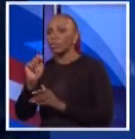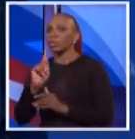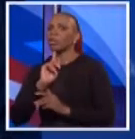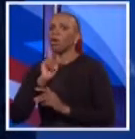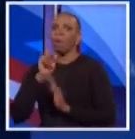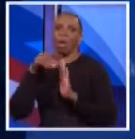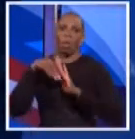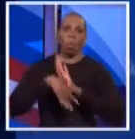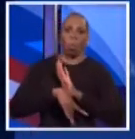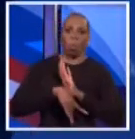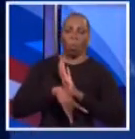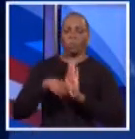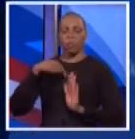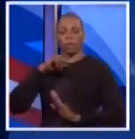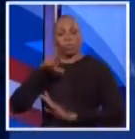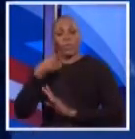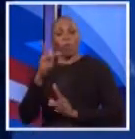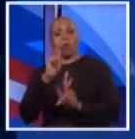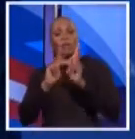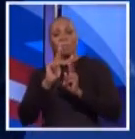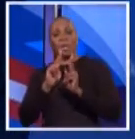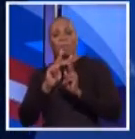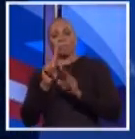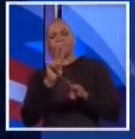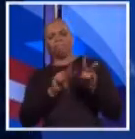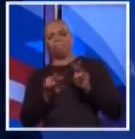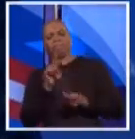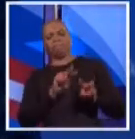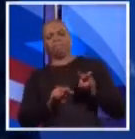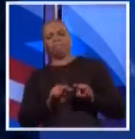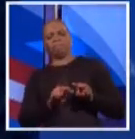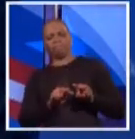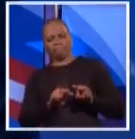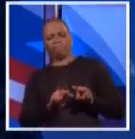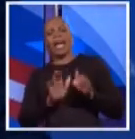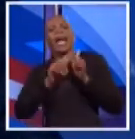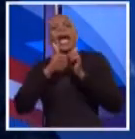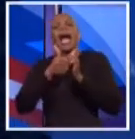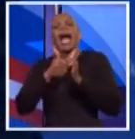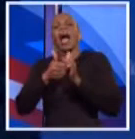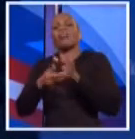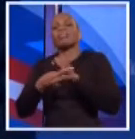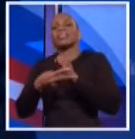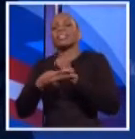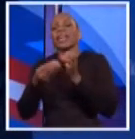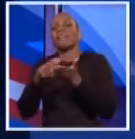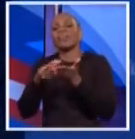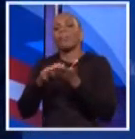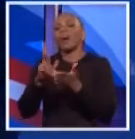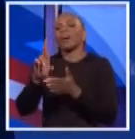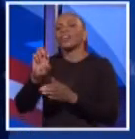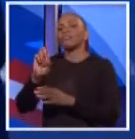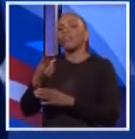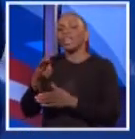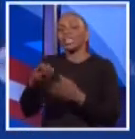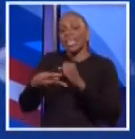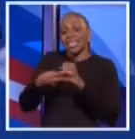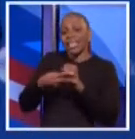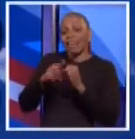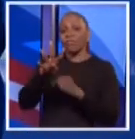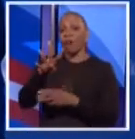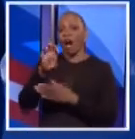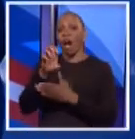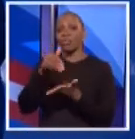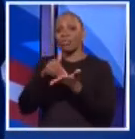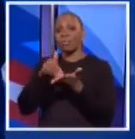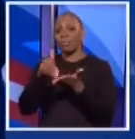I was one of those who looked at the structures and said they're dangers. Now, the way to save the money, Richard, is to save the $400 million that we're giving in